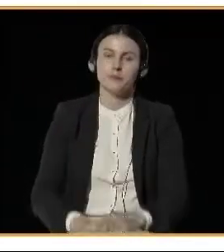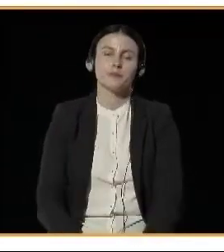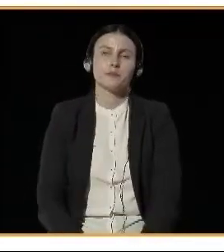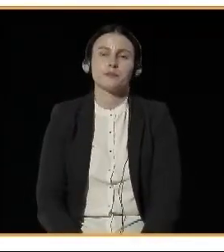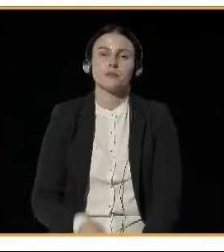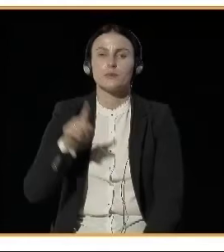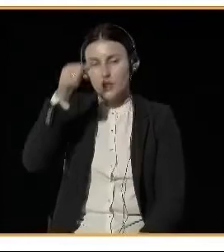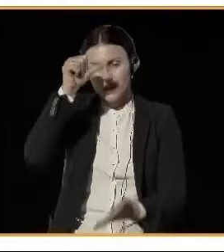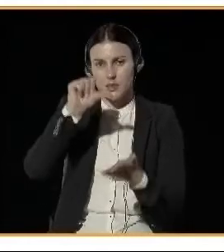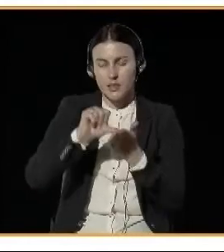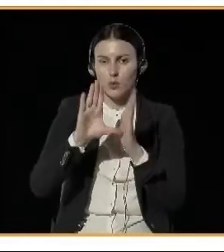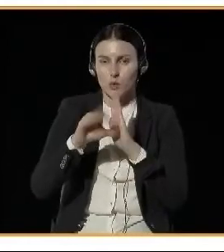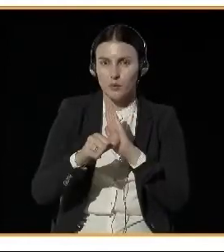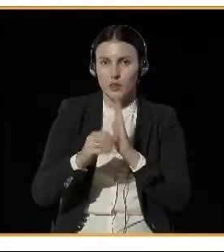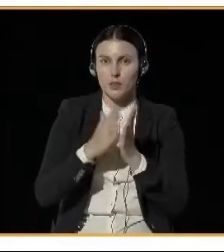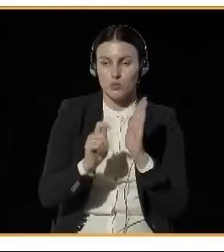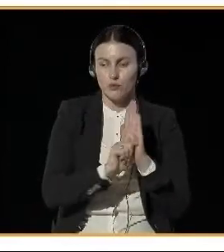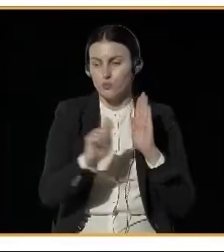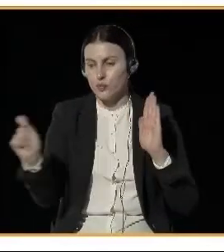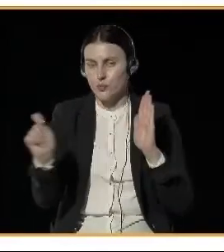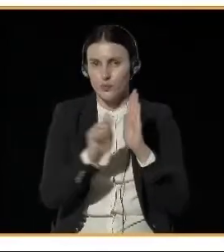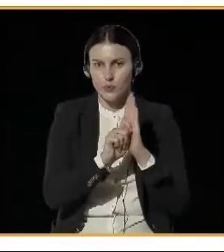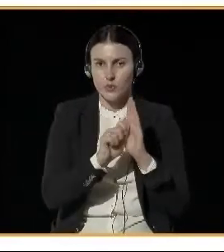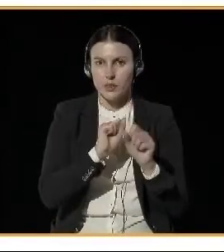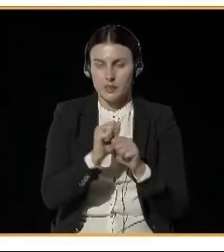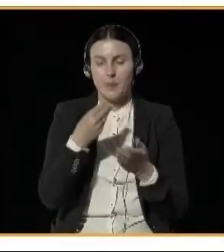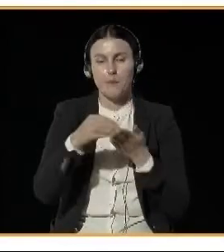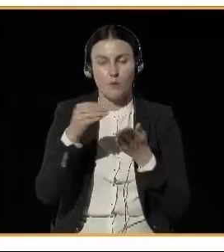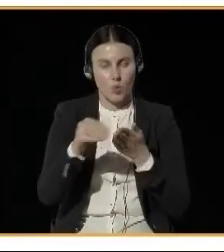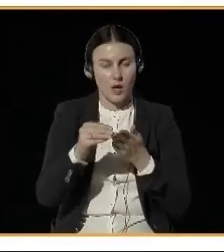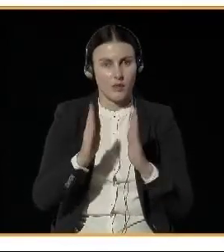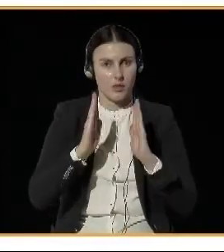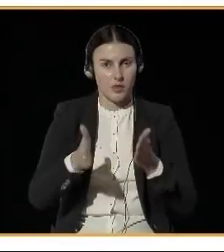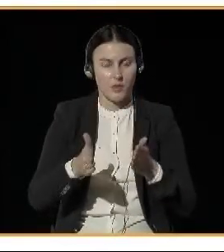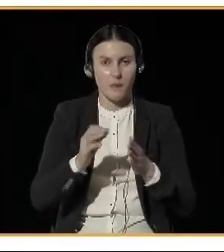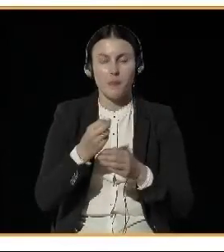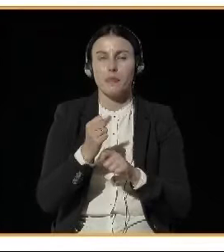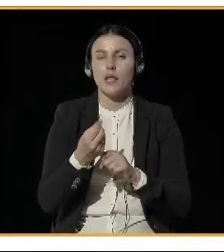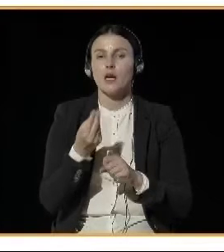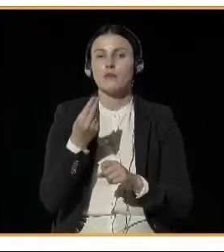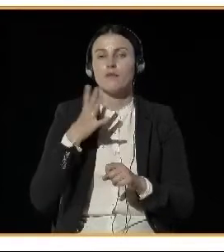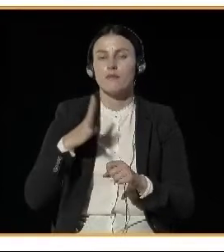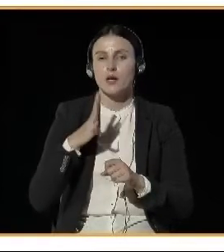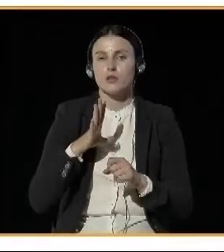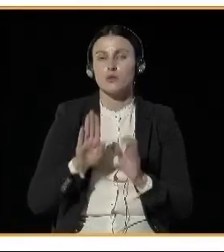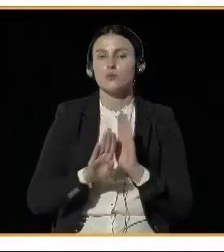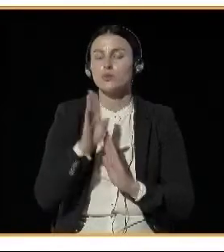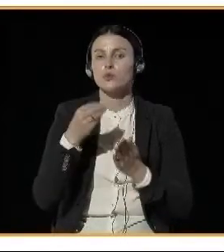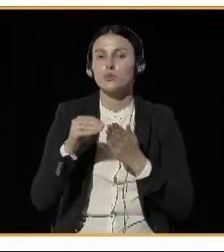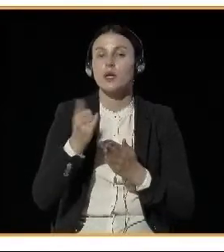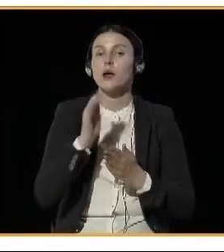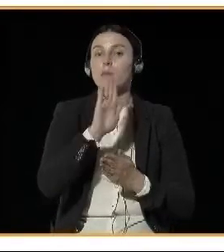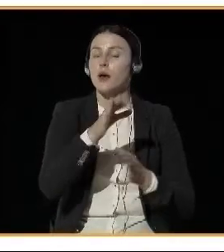And the size of the fees depends on the type of car you drive. For example, if you drive a diesel car, you have to pay